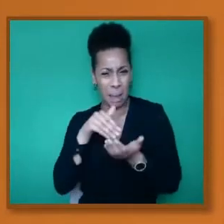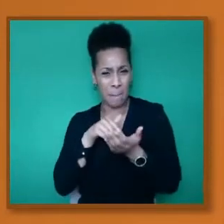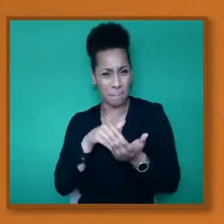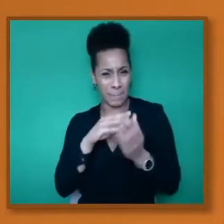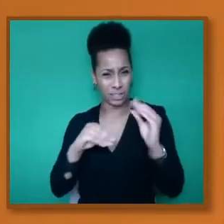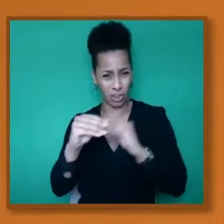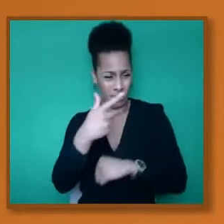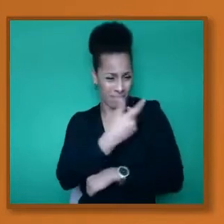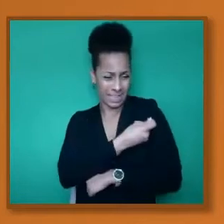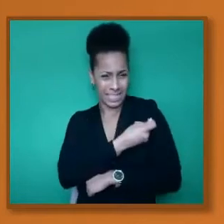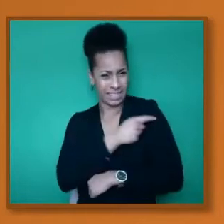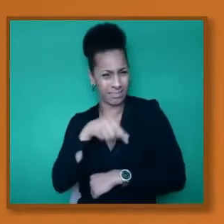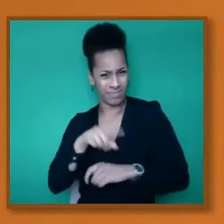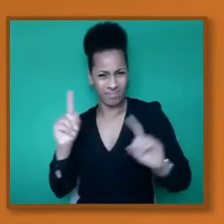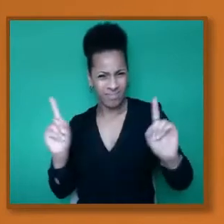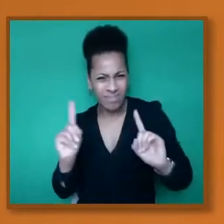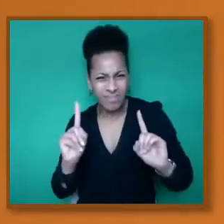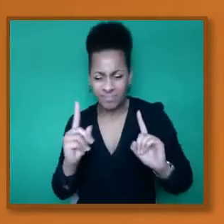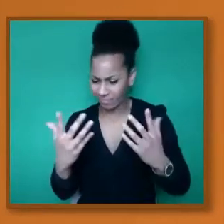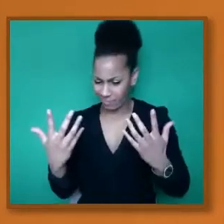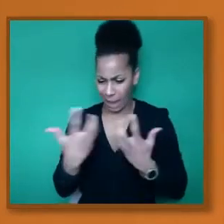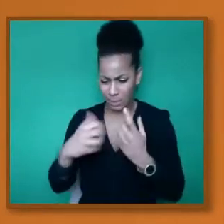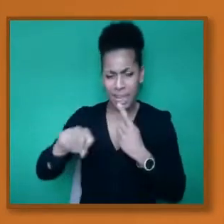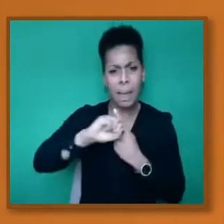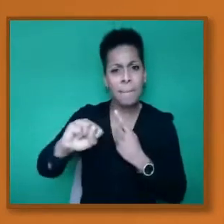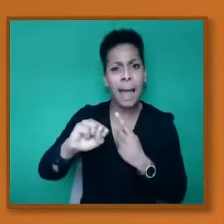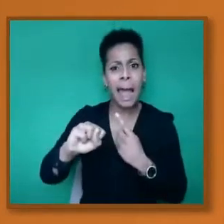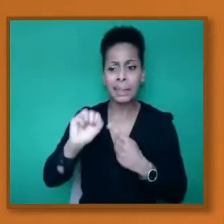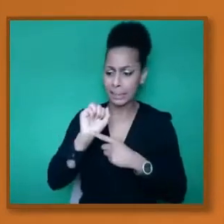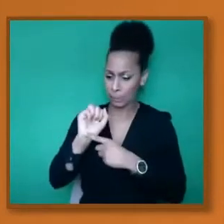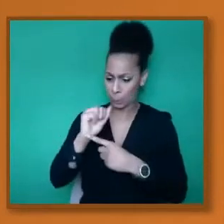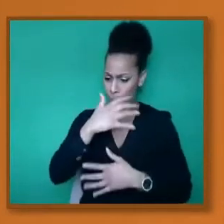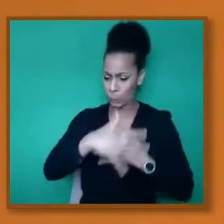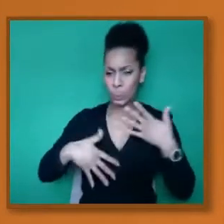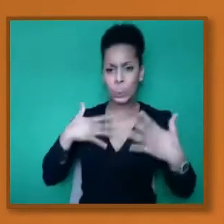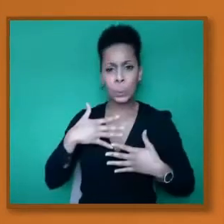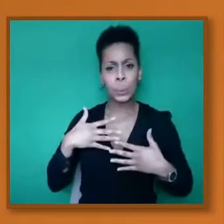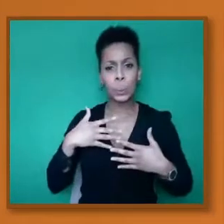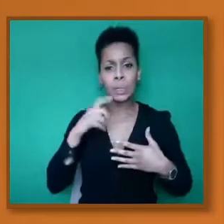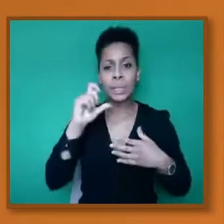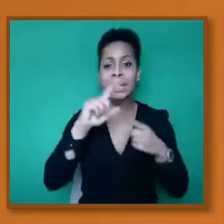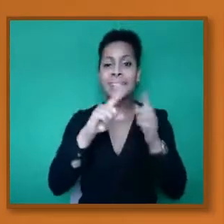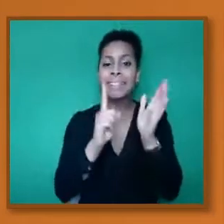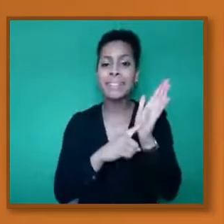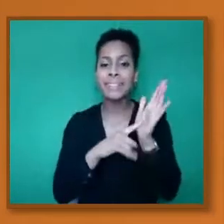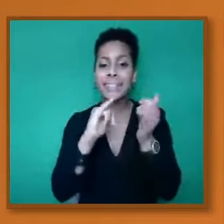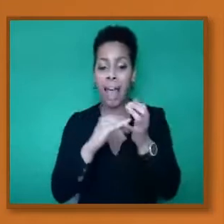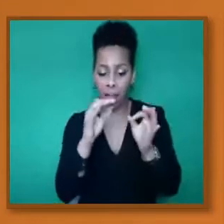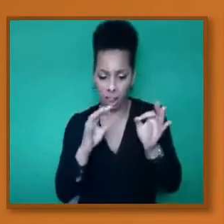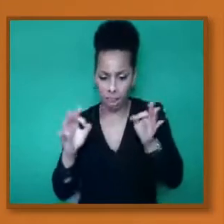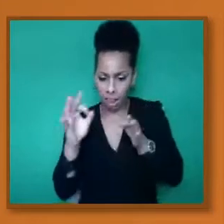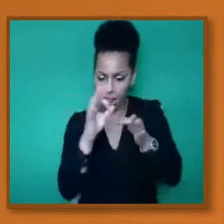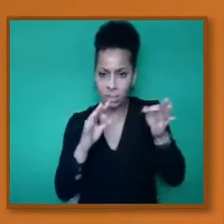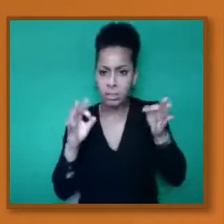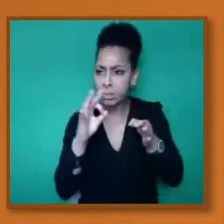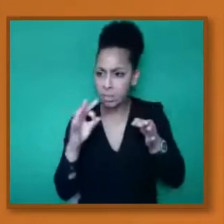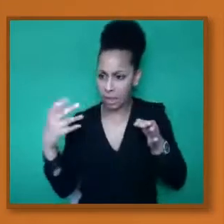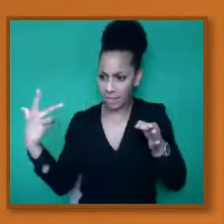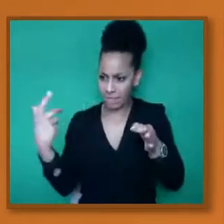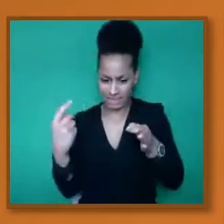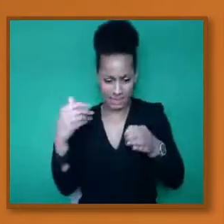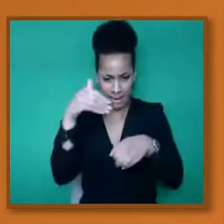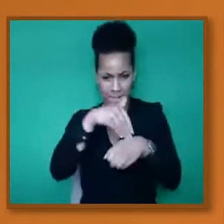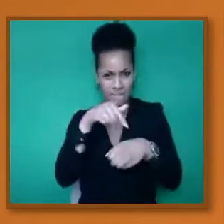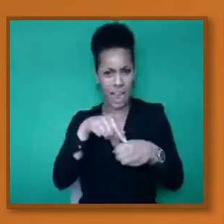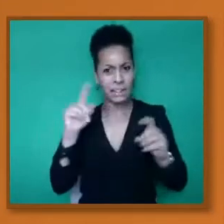system? How does it impact the cells in your body? And so people are asking